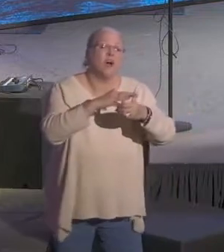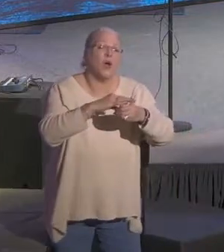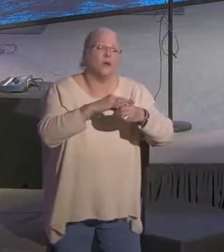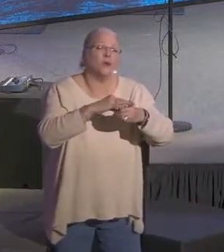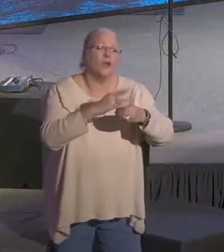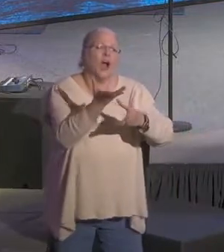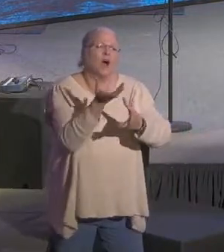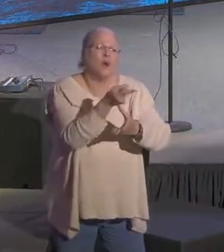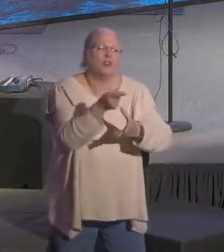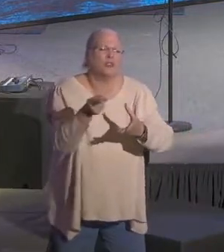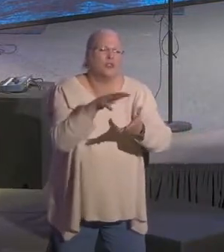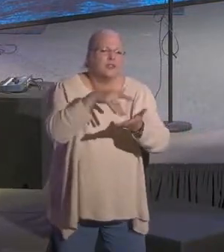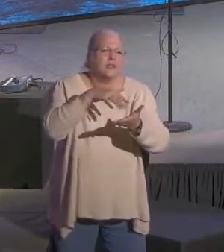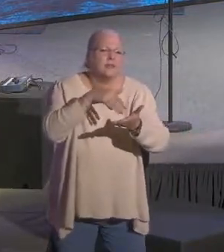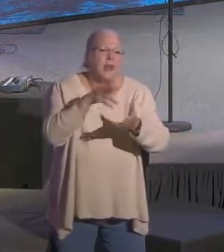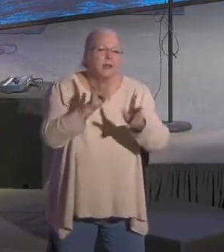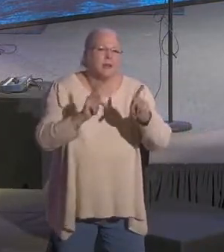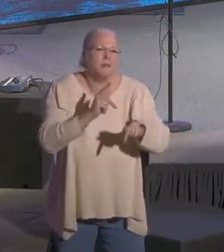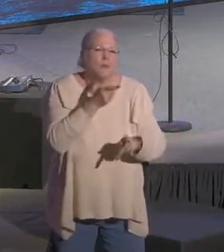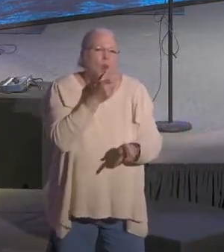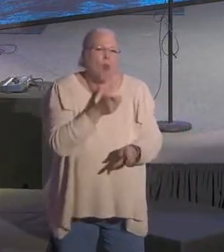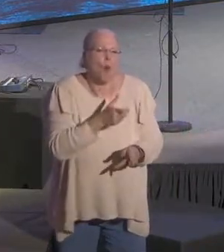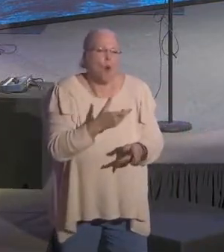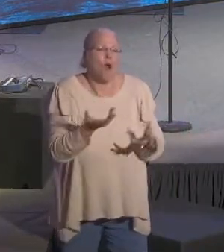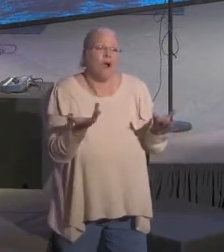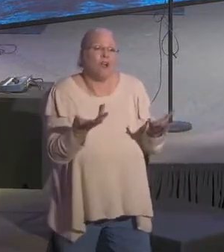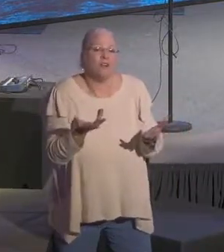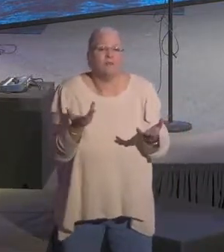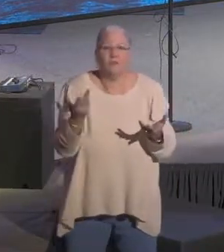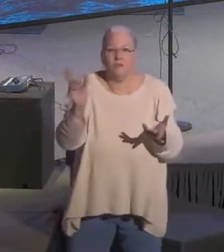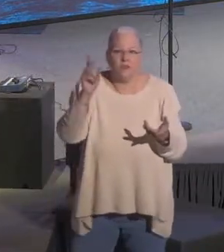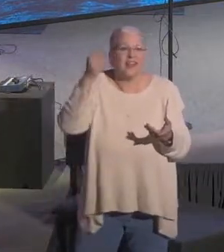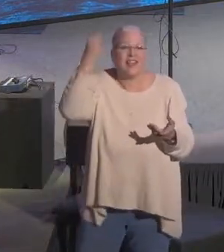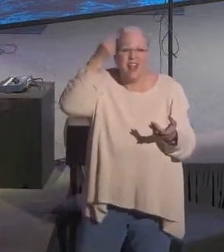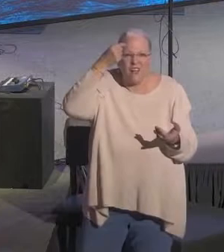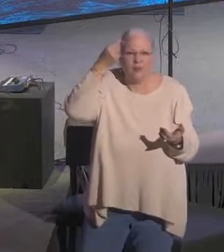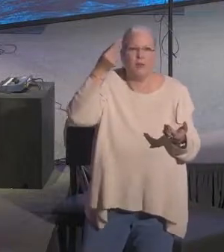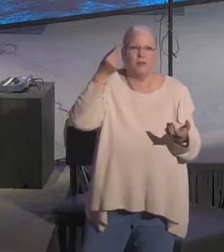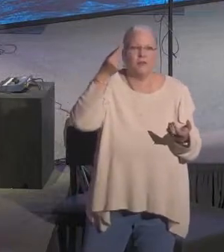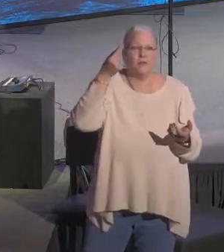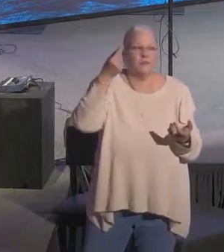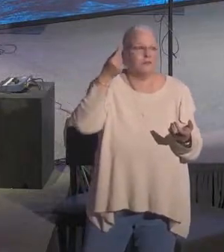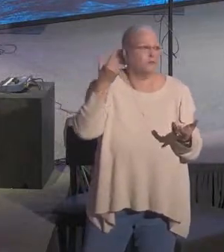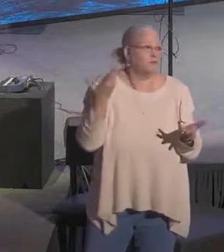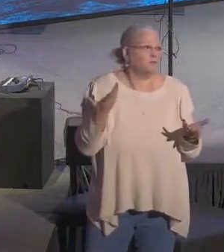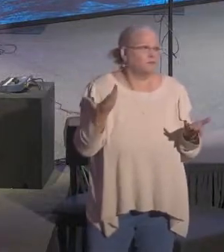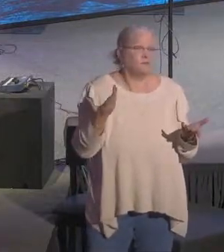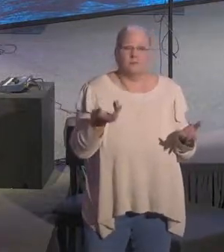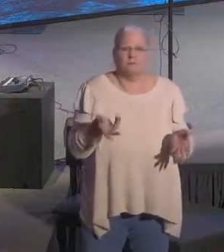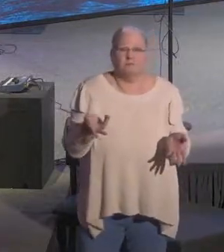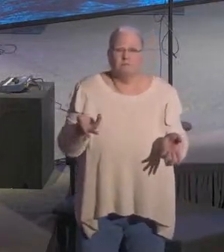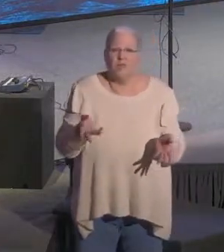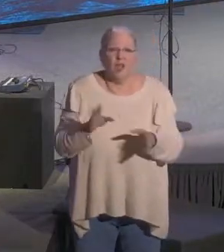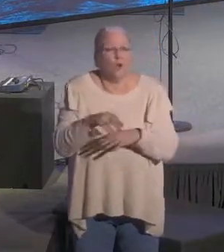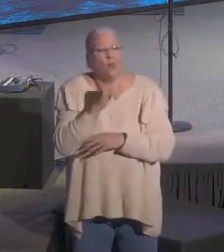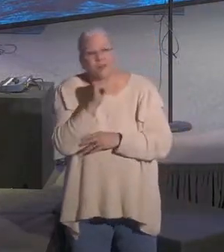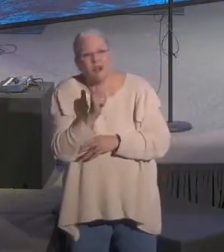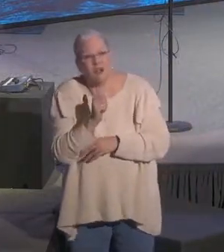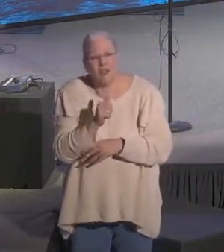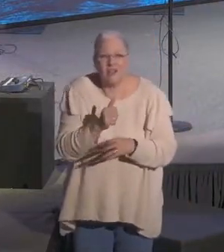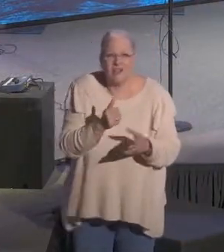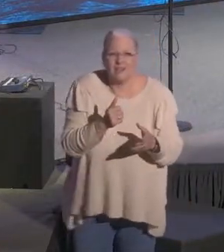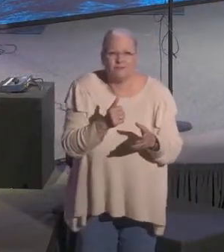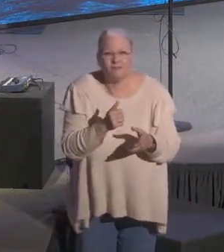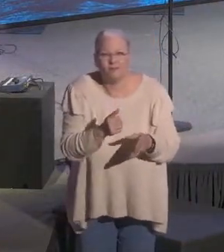I want you to study the candidates. We're going to have some resources here before the election. We can't endorse a candidate, but we can tell you what the candidates stand for.